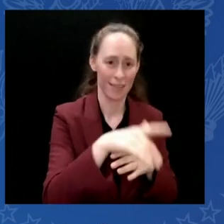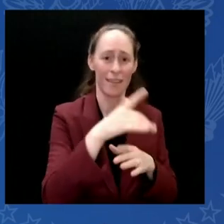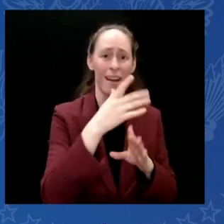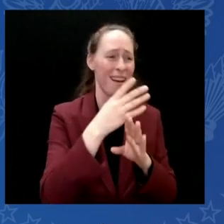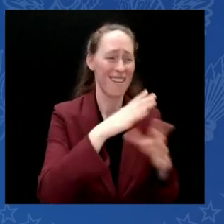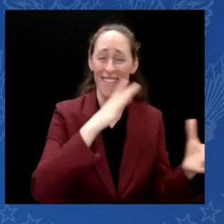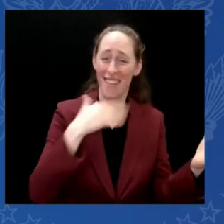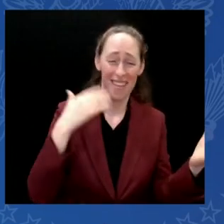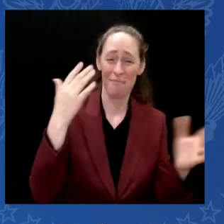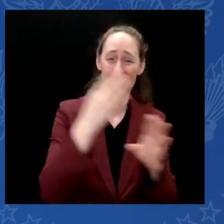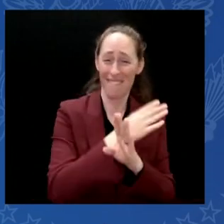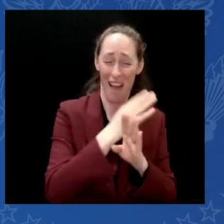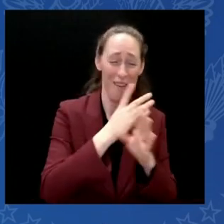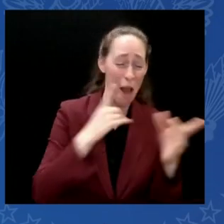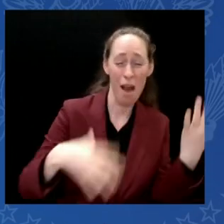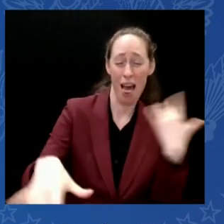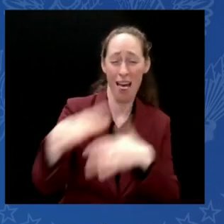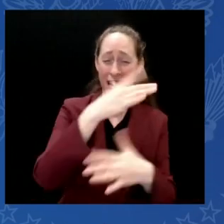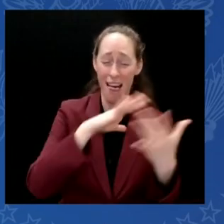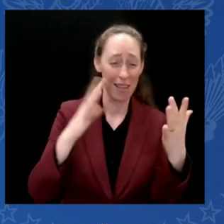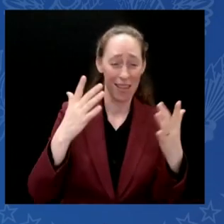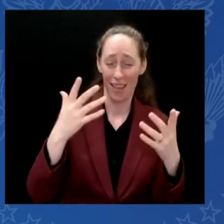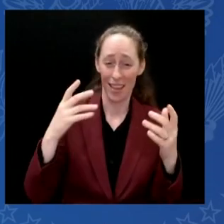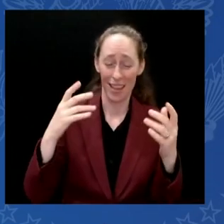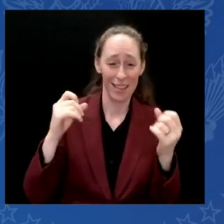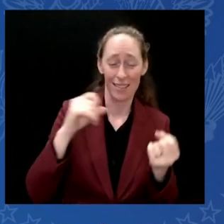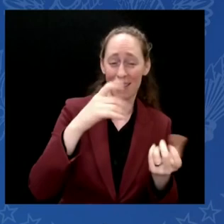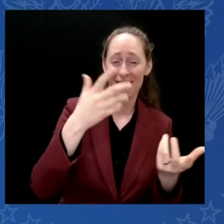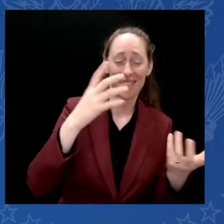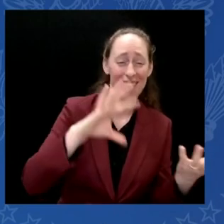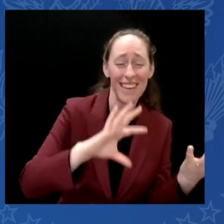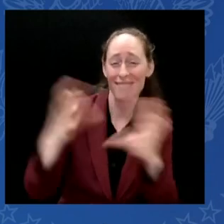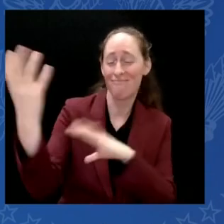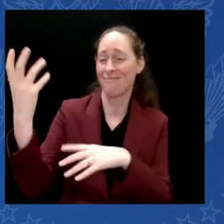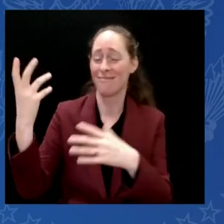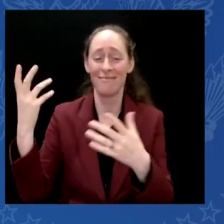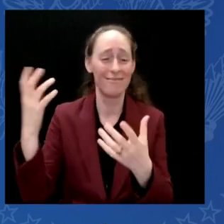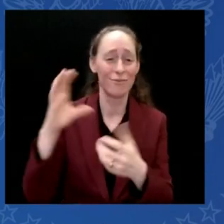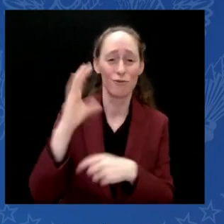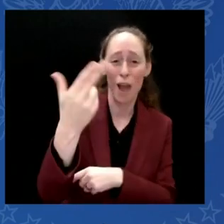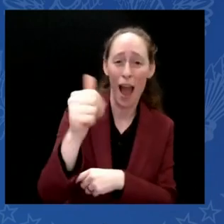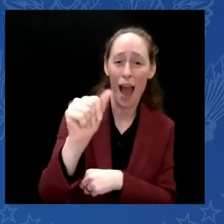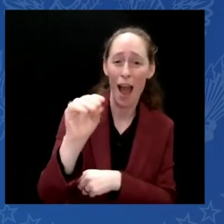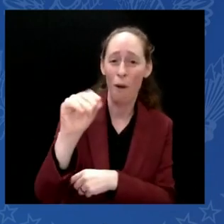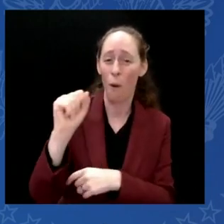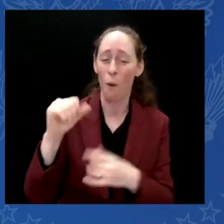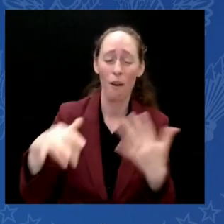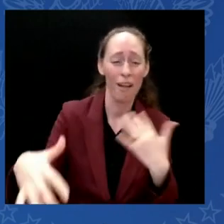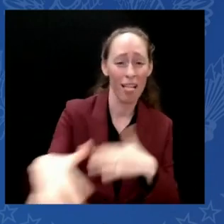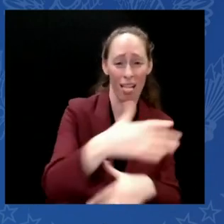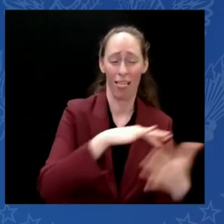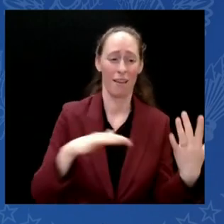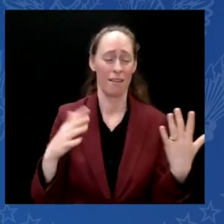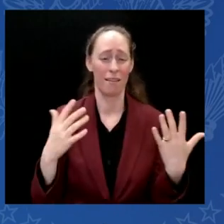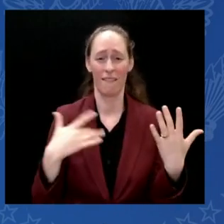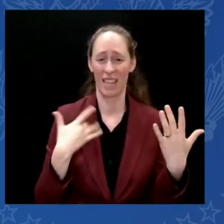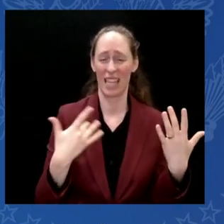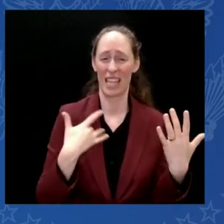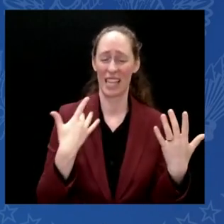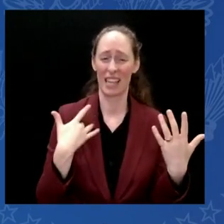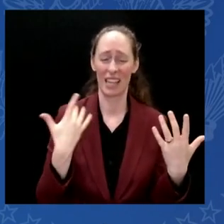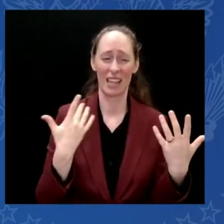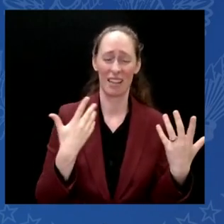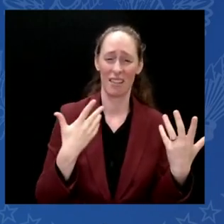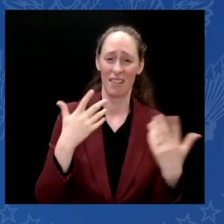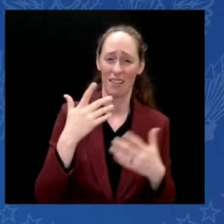seems so important but really isn't, as it all fades away in stillness of the winter's evening. And we look